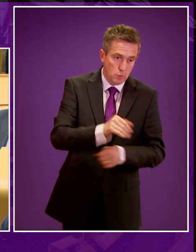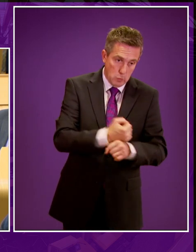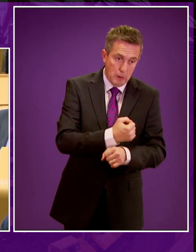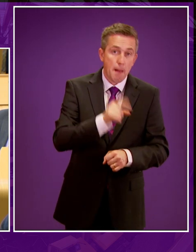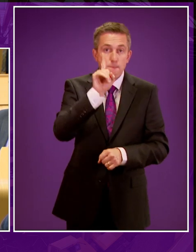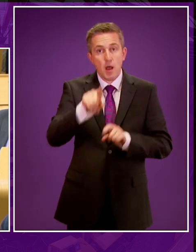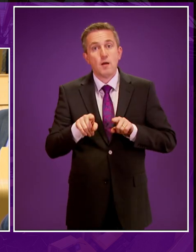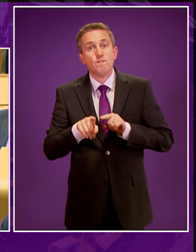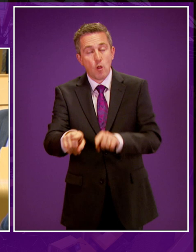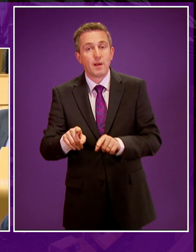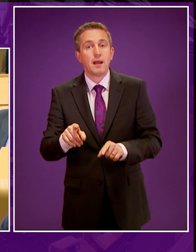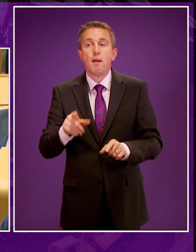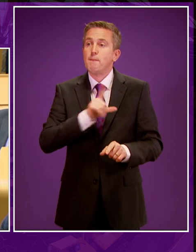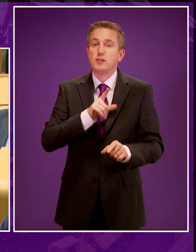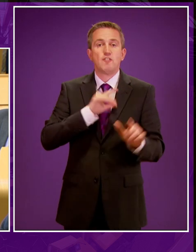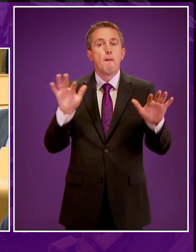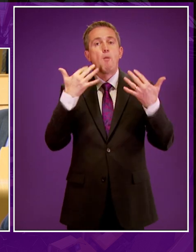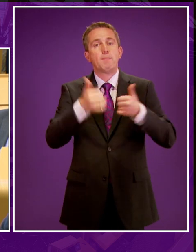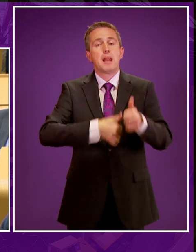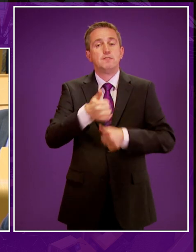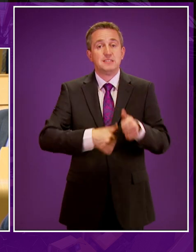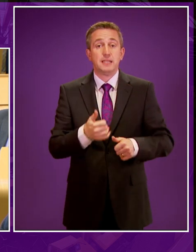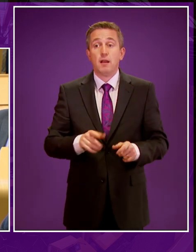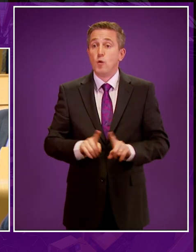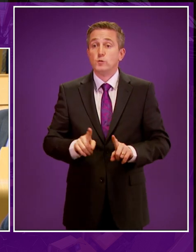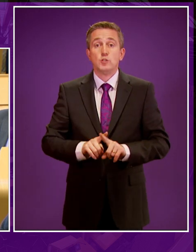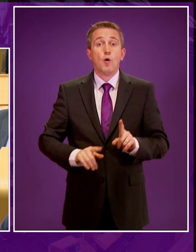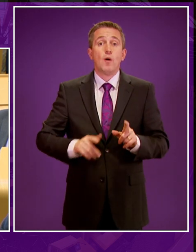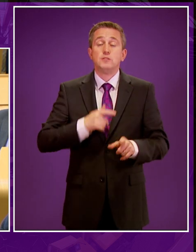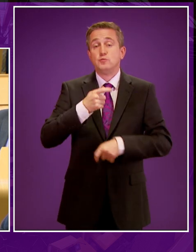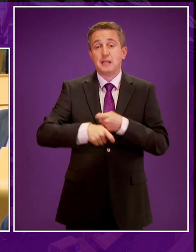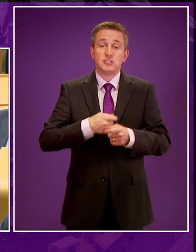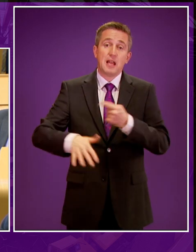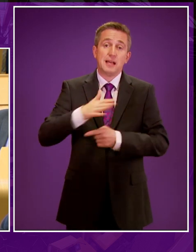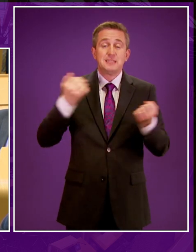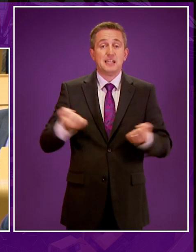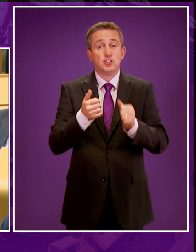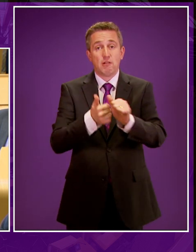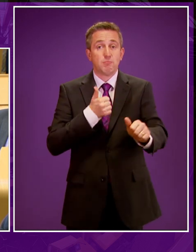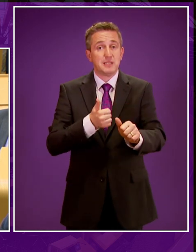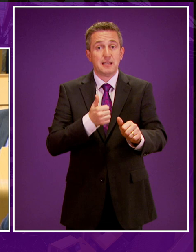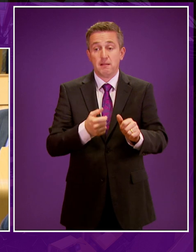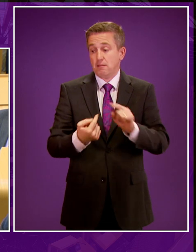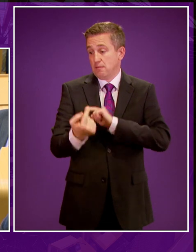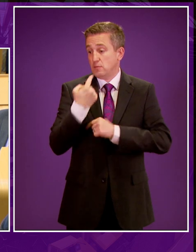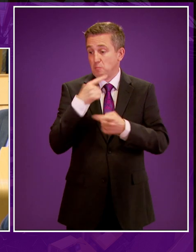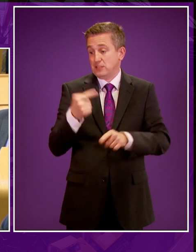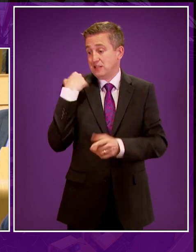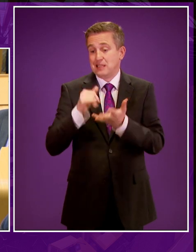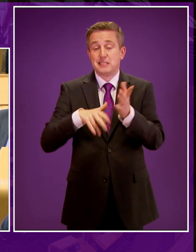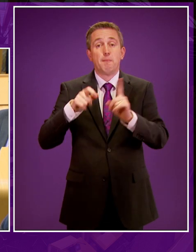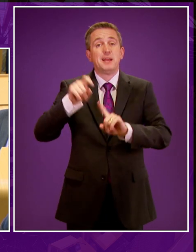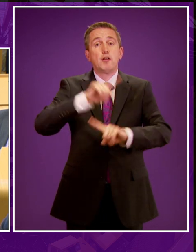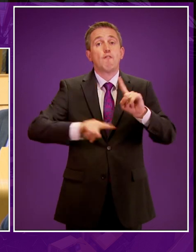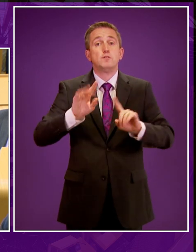being pursued for populist reasons. The proposed nationalised energy company announced to attract headlines at the S&P conference, but